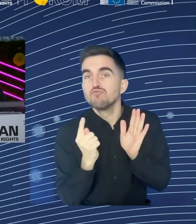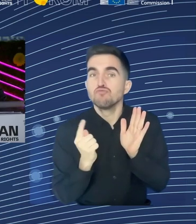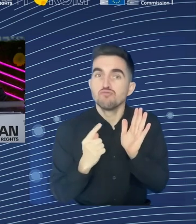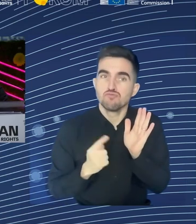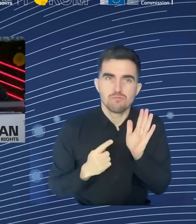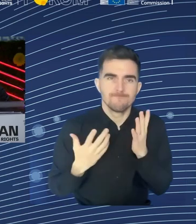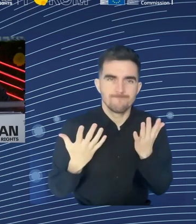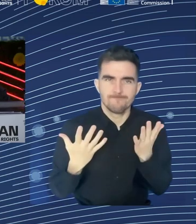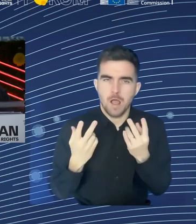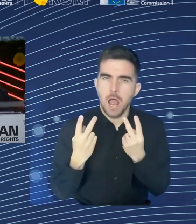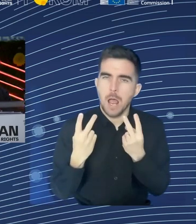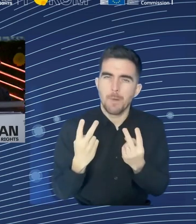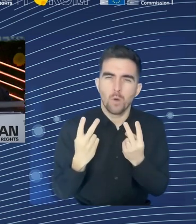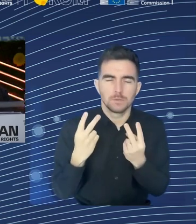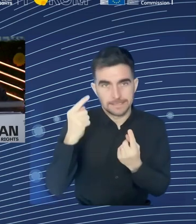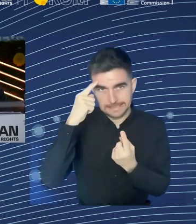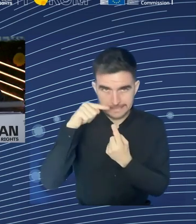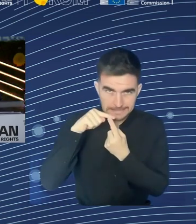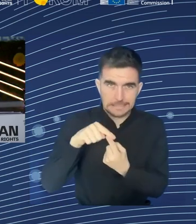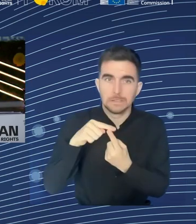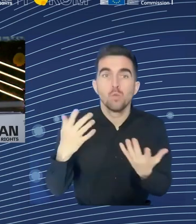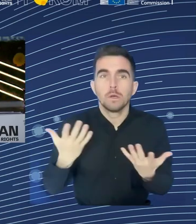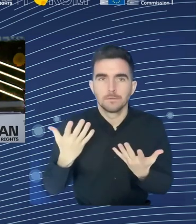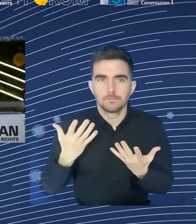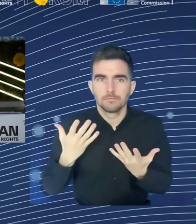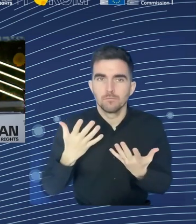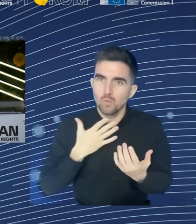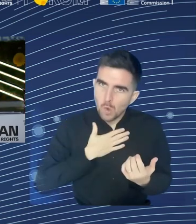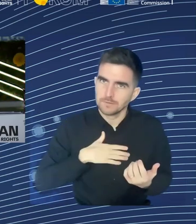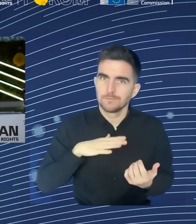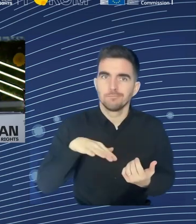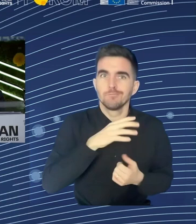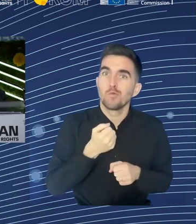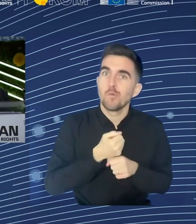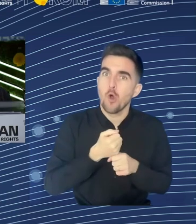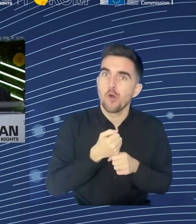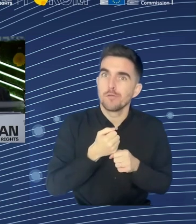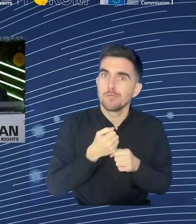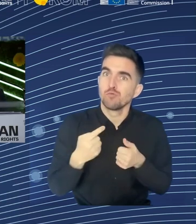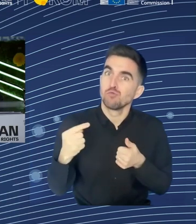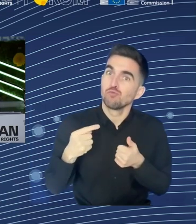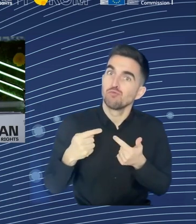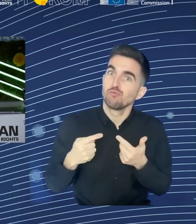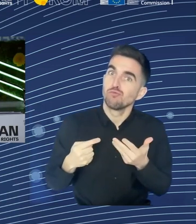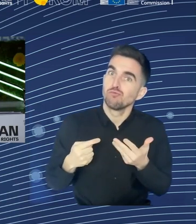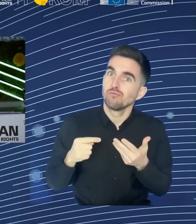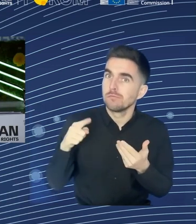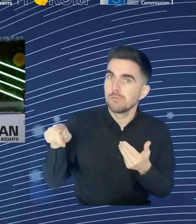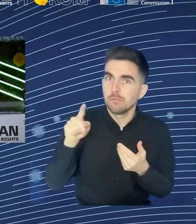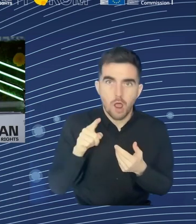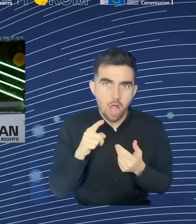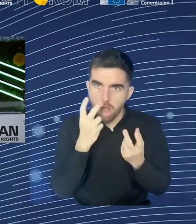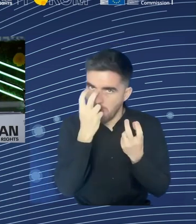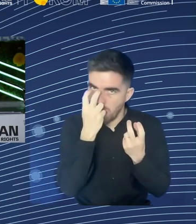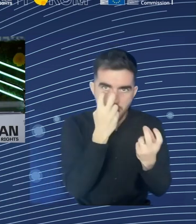have now this minimum wage directive or the EU framework, which will be, have to be, transposed in one year in